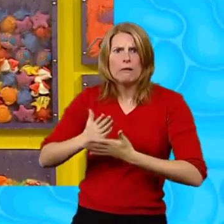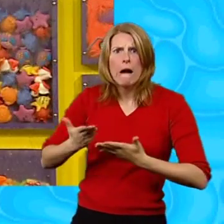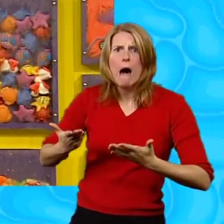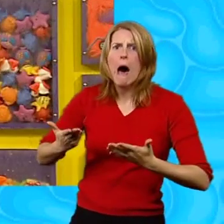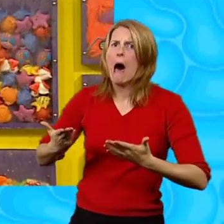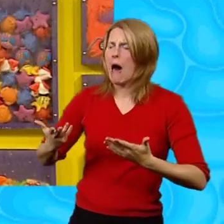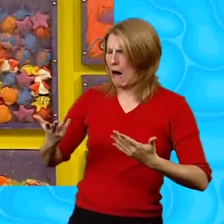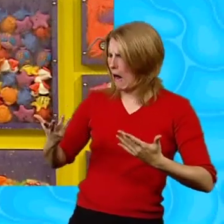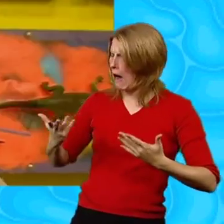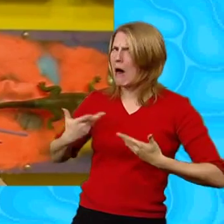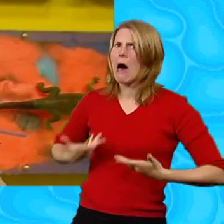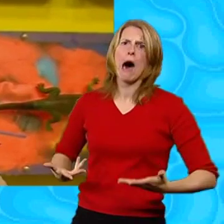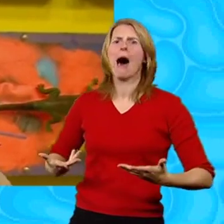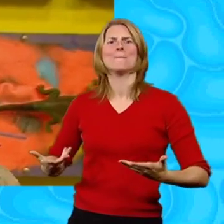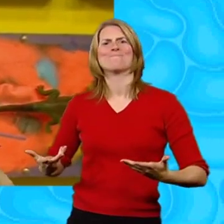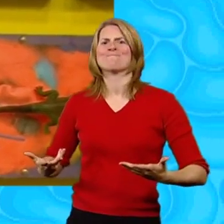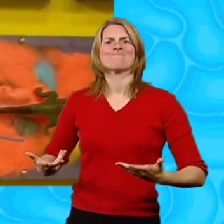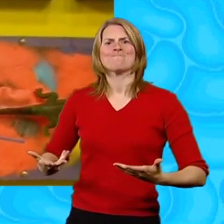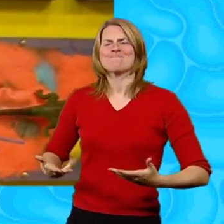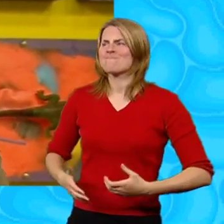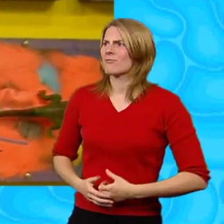Not that realistic